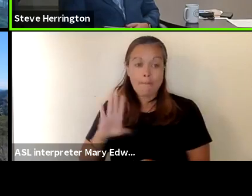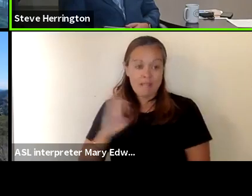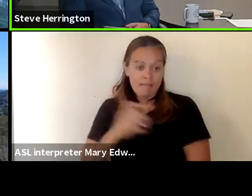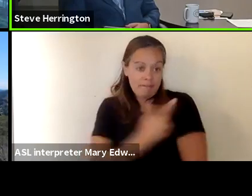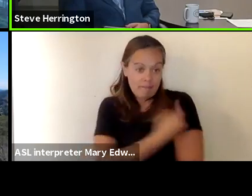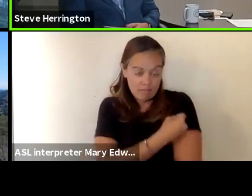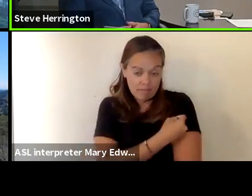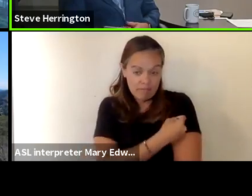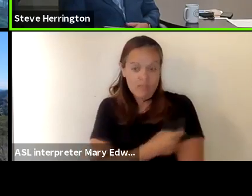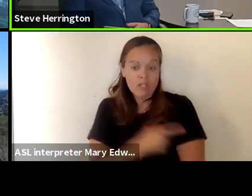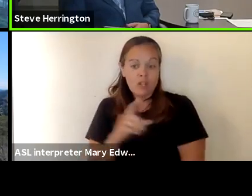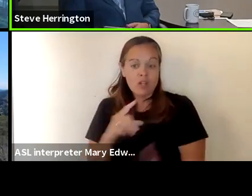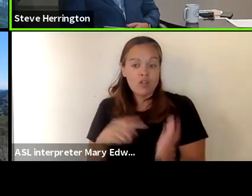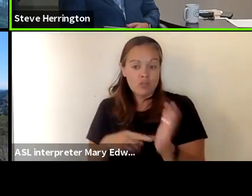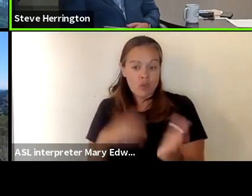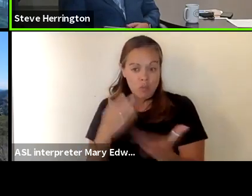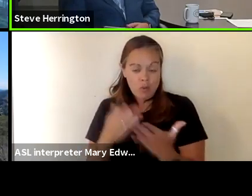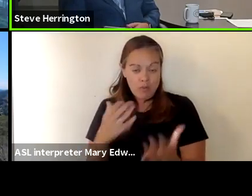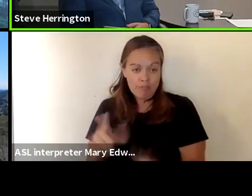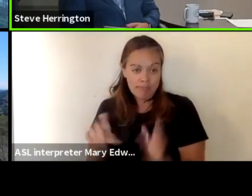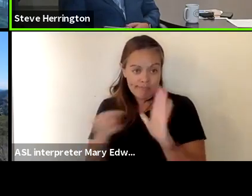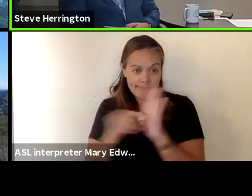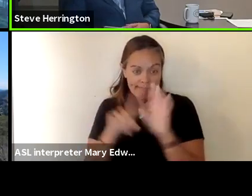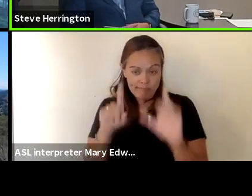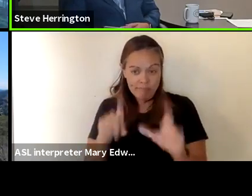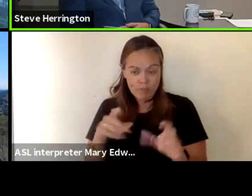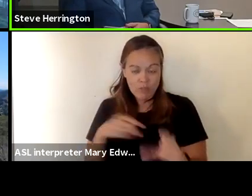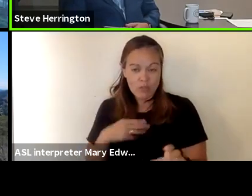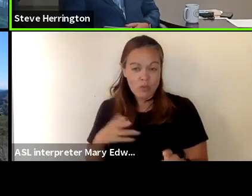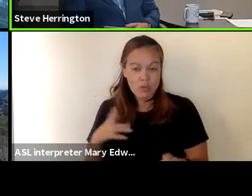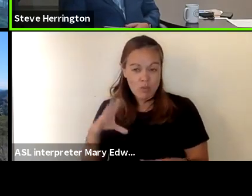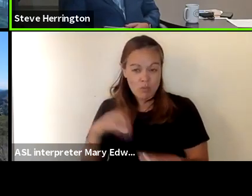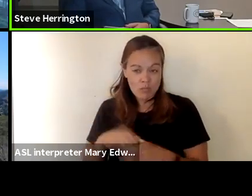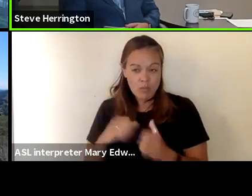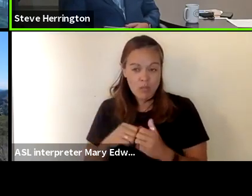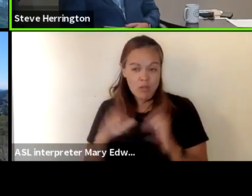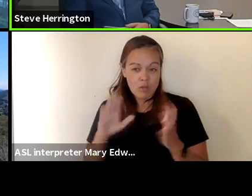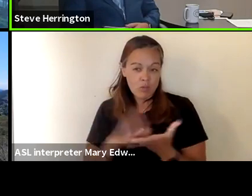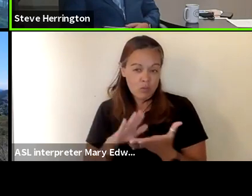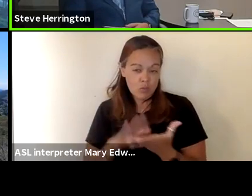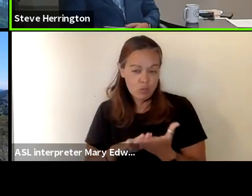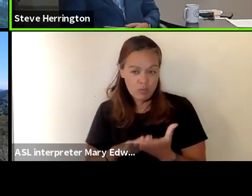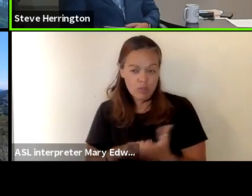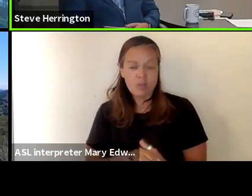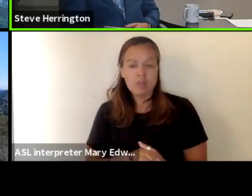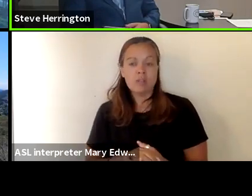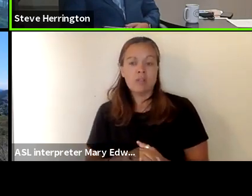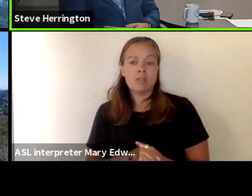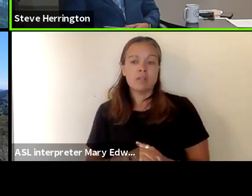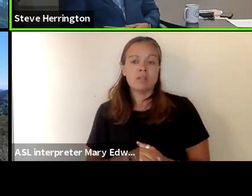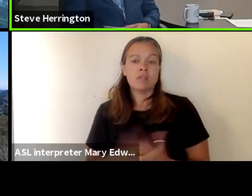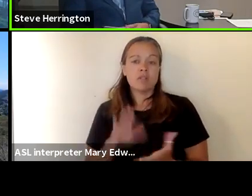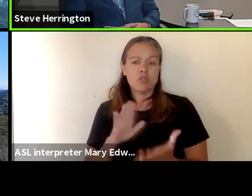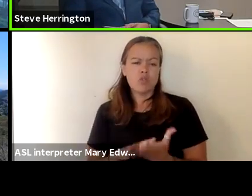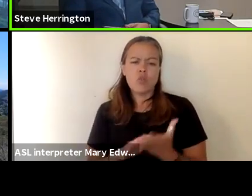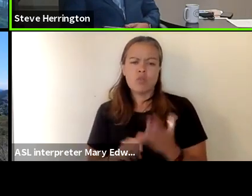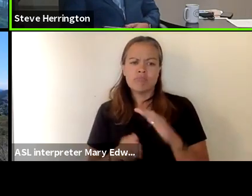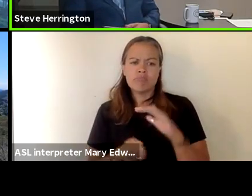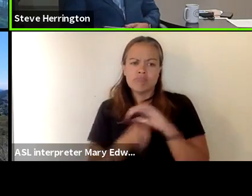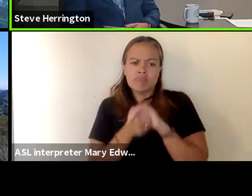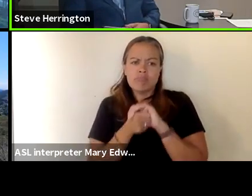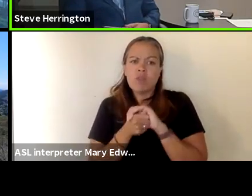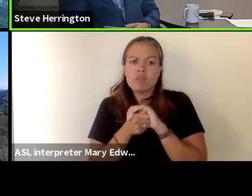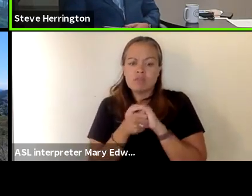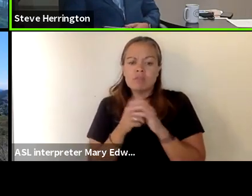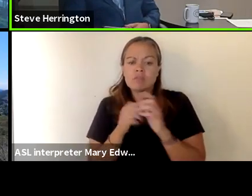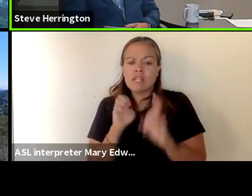in a school setting and once again will that school is a sheltered environment for that purpose so it will be monitored